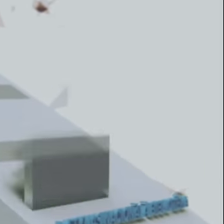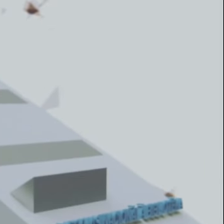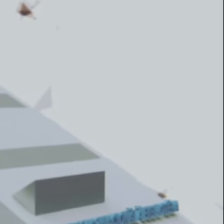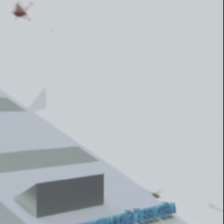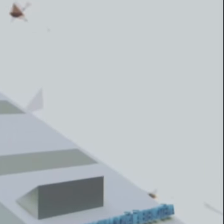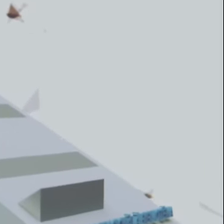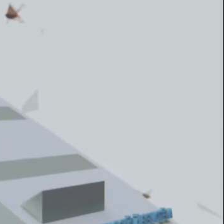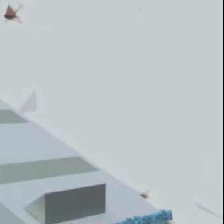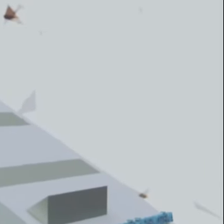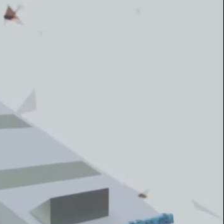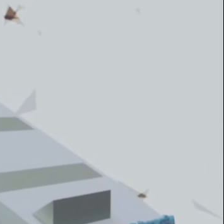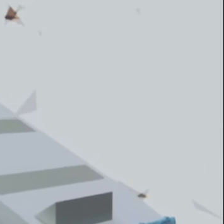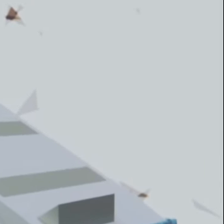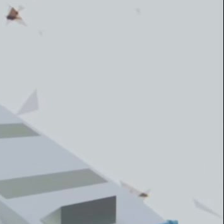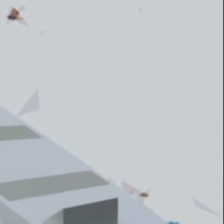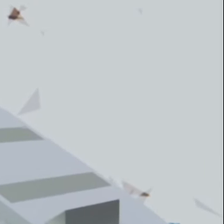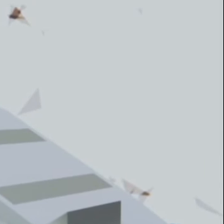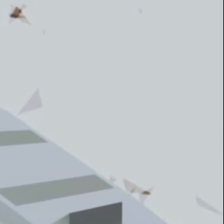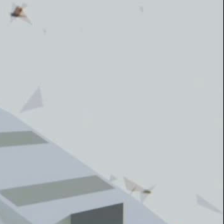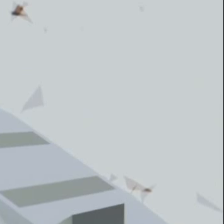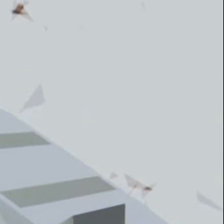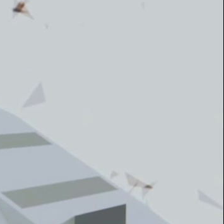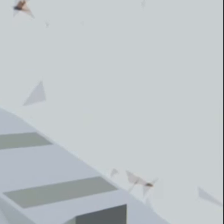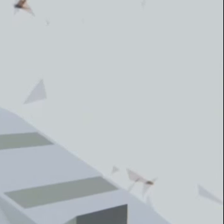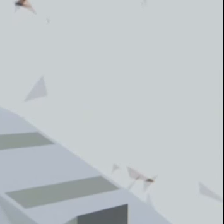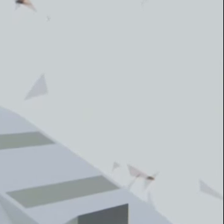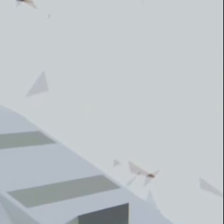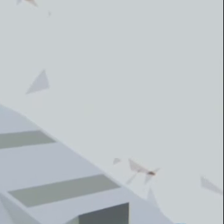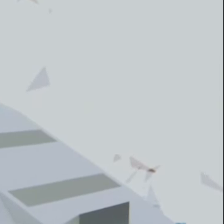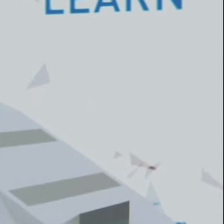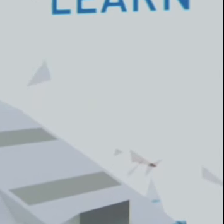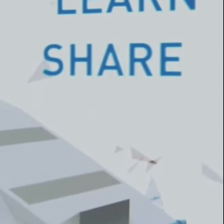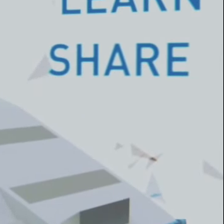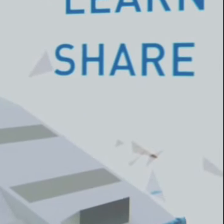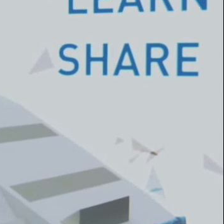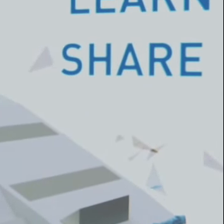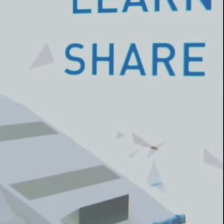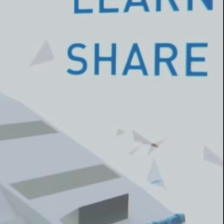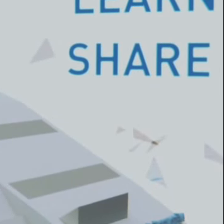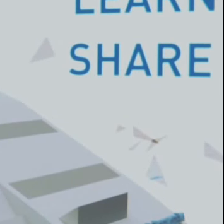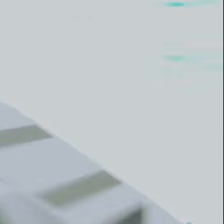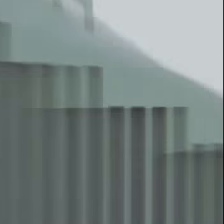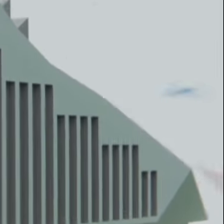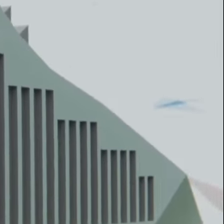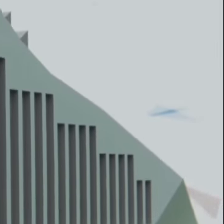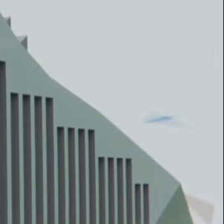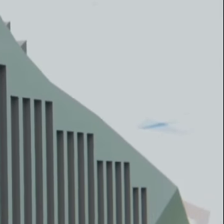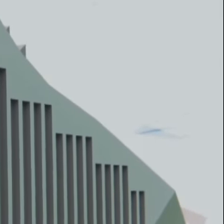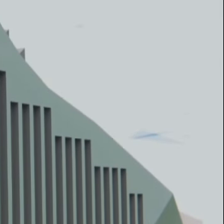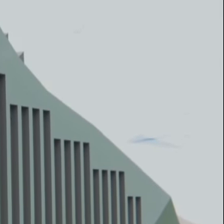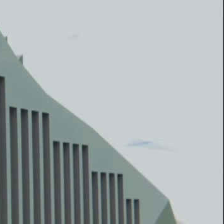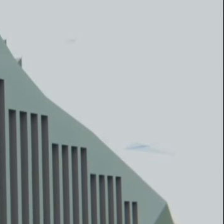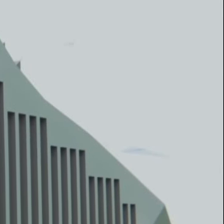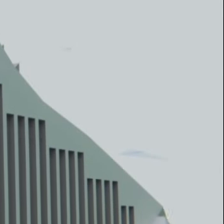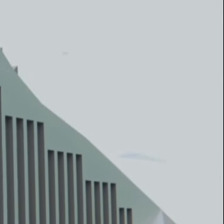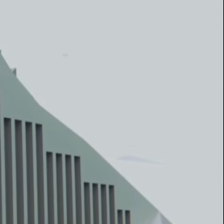information, it serves for exactly the same purpose as your laptop. To communicate, to learn and share, and most importantly, to pass on and